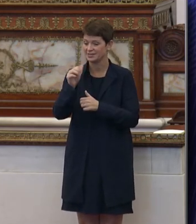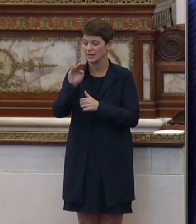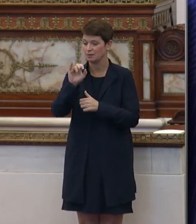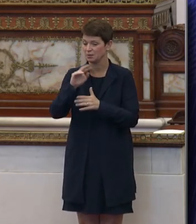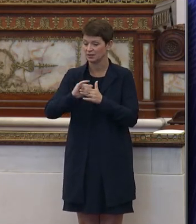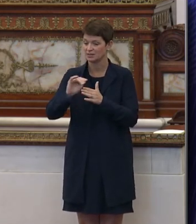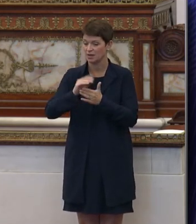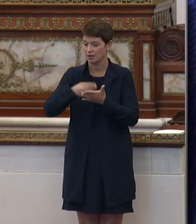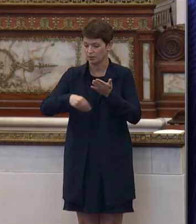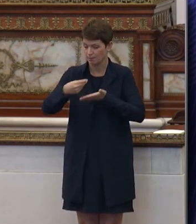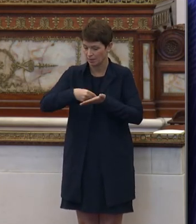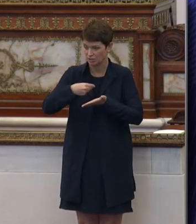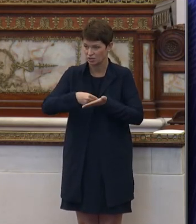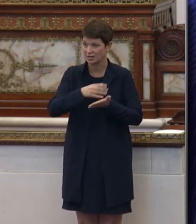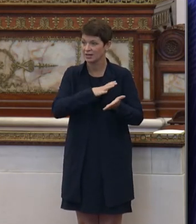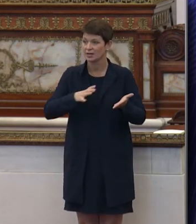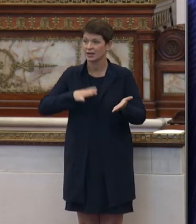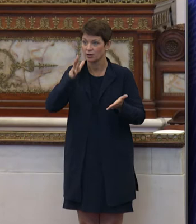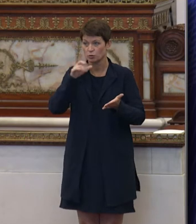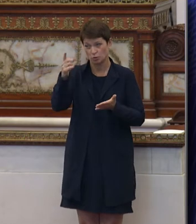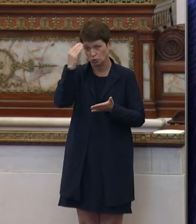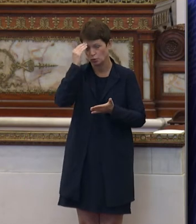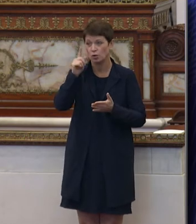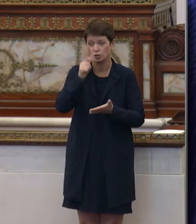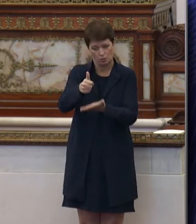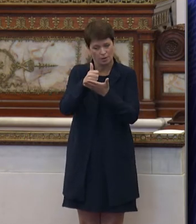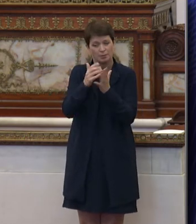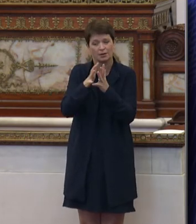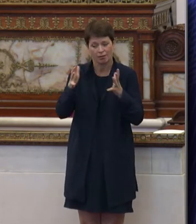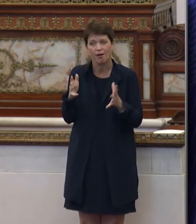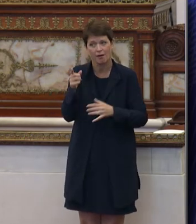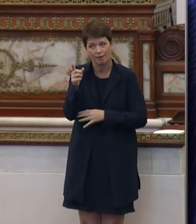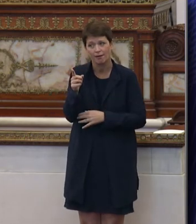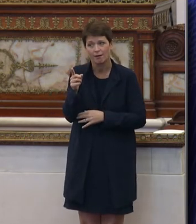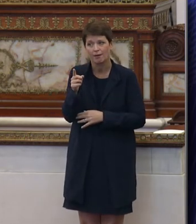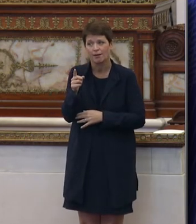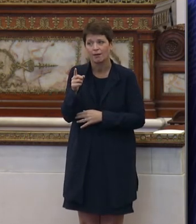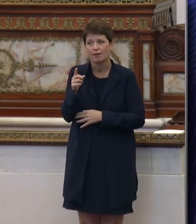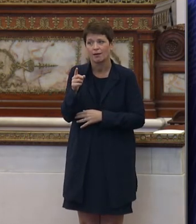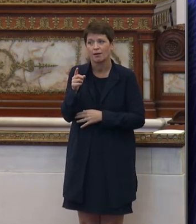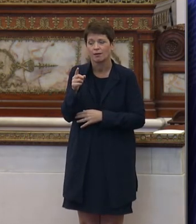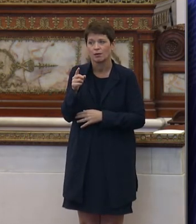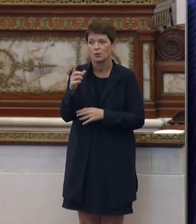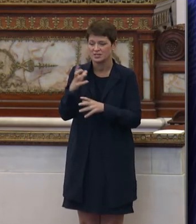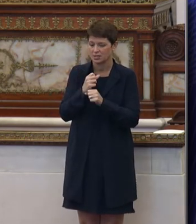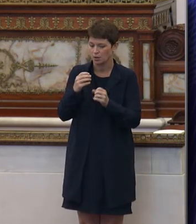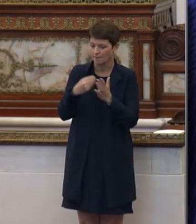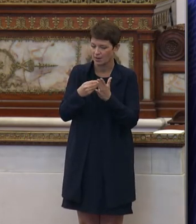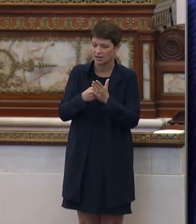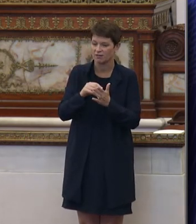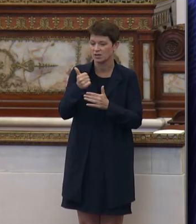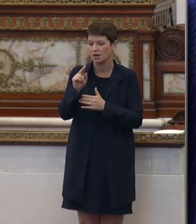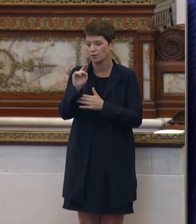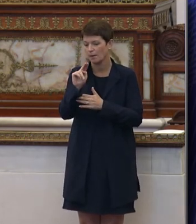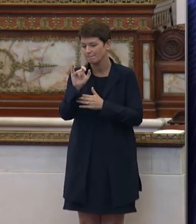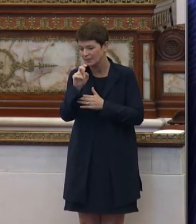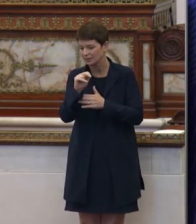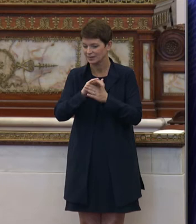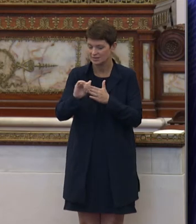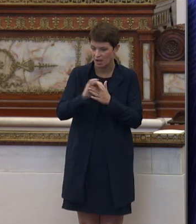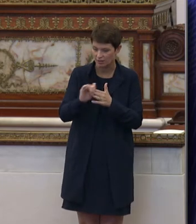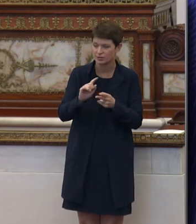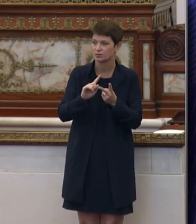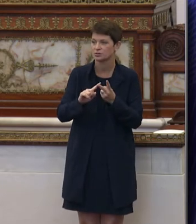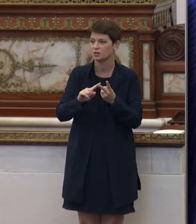budget. Councilman, as you know, and you were very helpful. We have secured RACP with your support of additional billion dollars there.